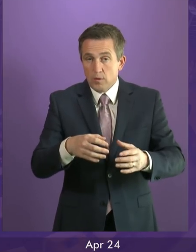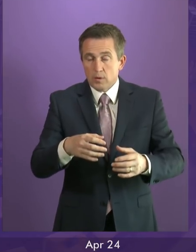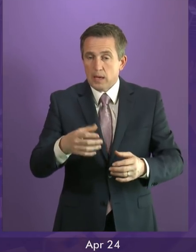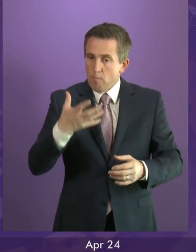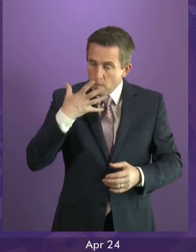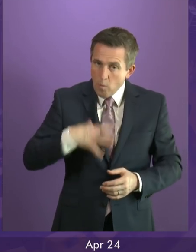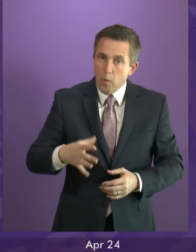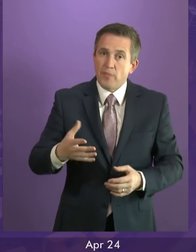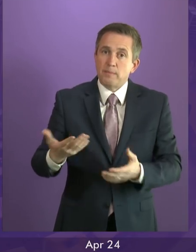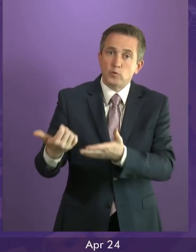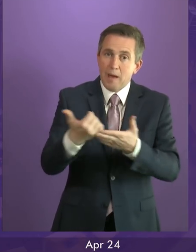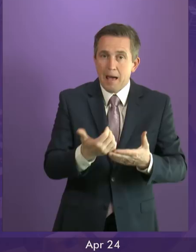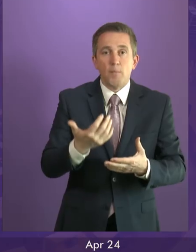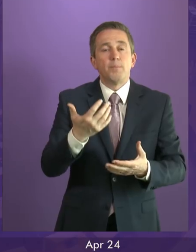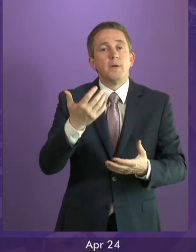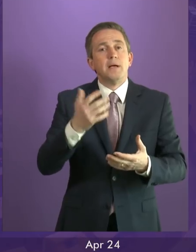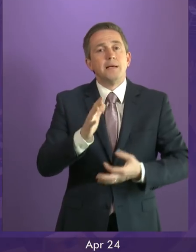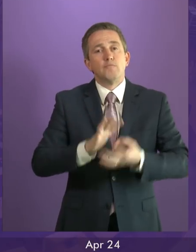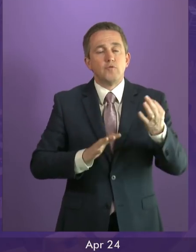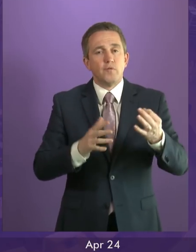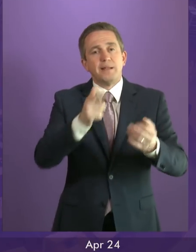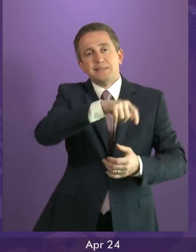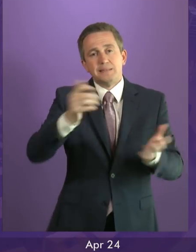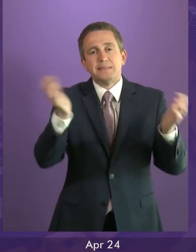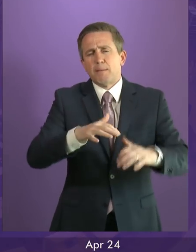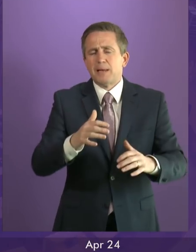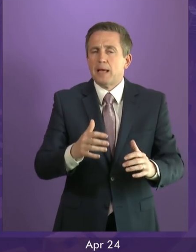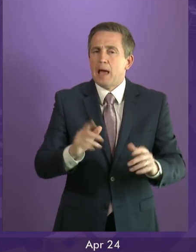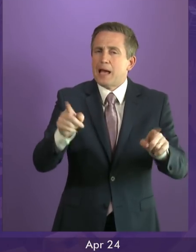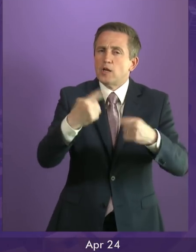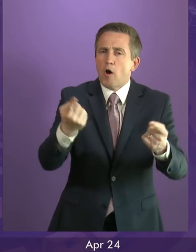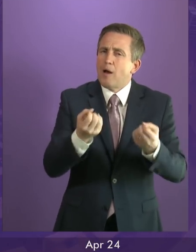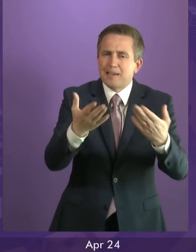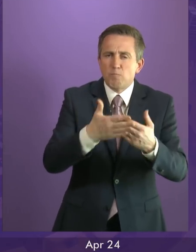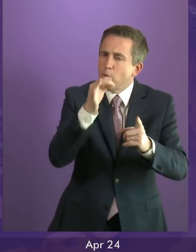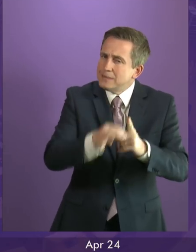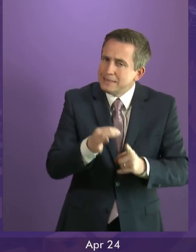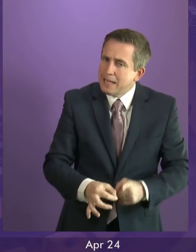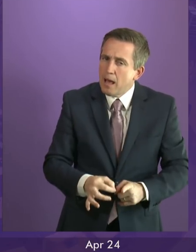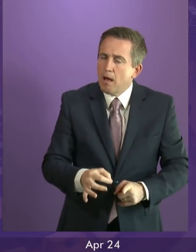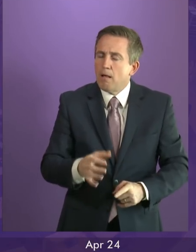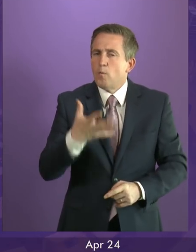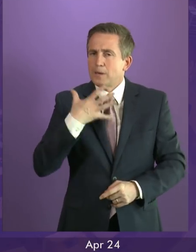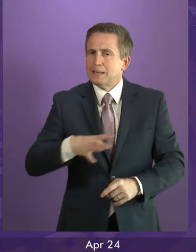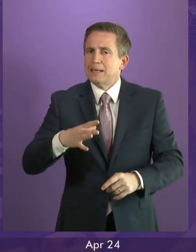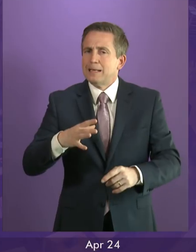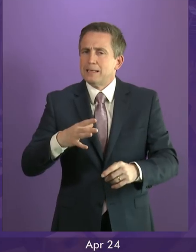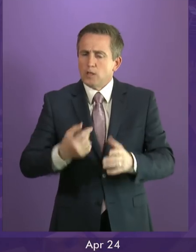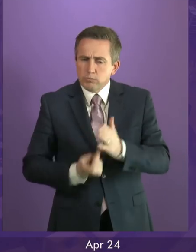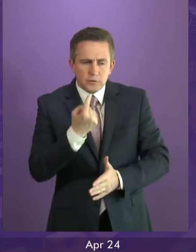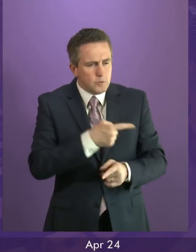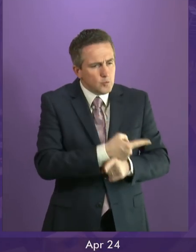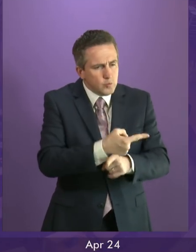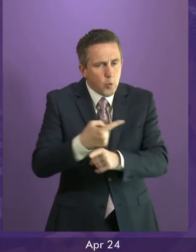constituting the Citizens' I don't want to say any more about the detail of that, because I think it's important we take time to discuss with other parties,